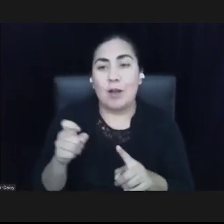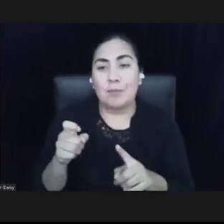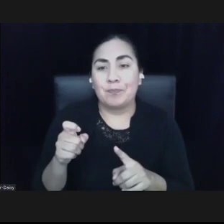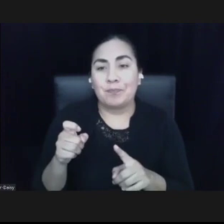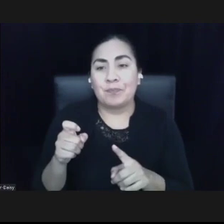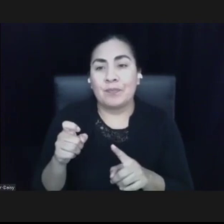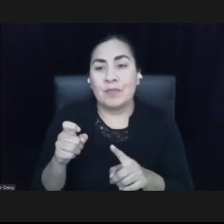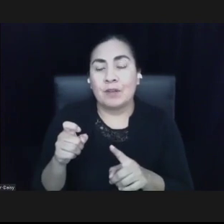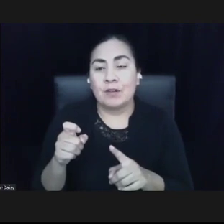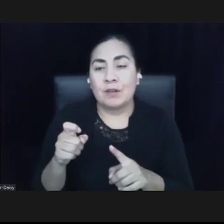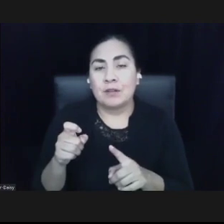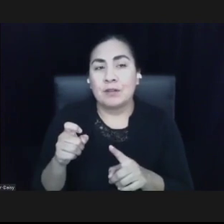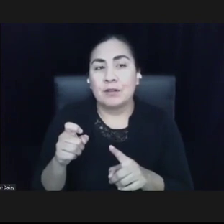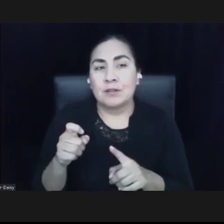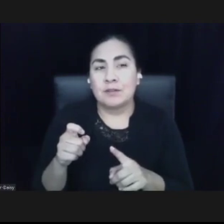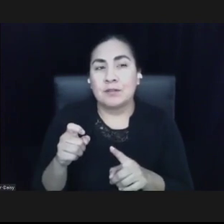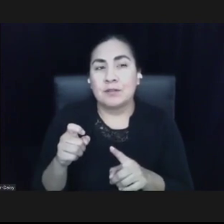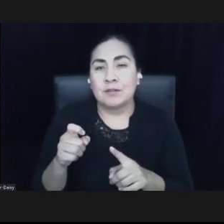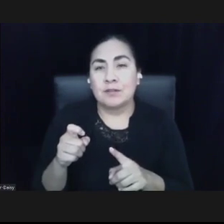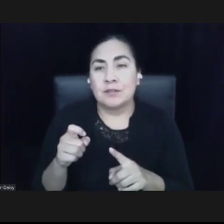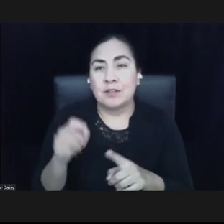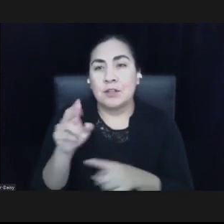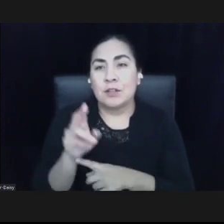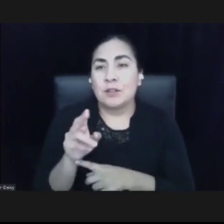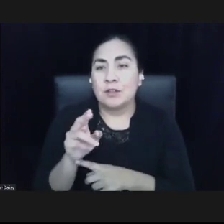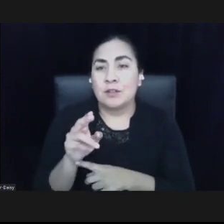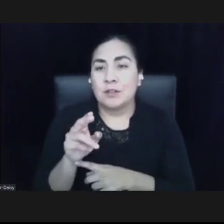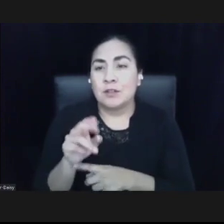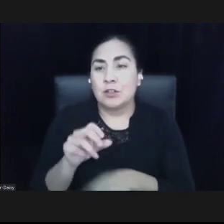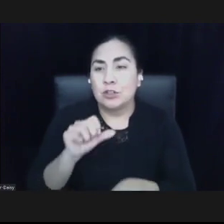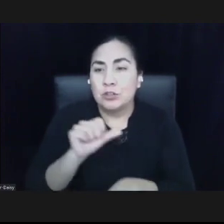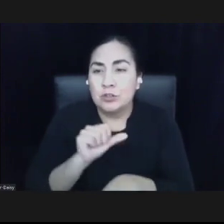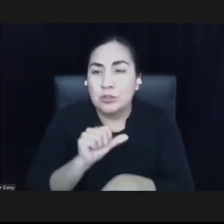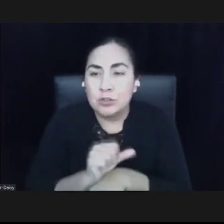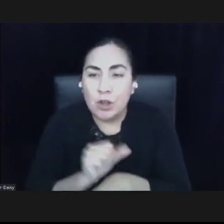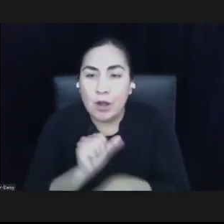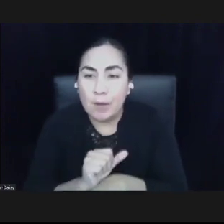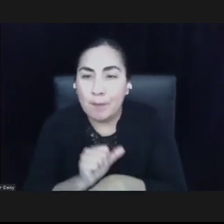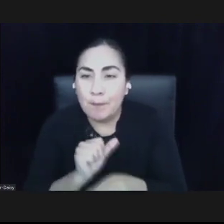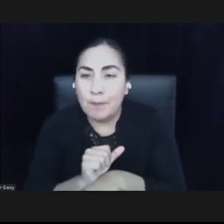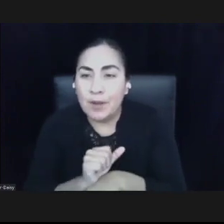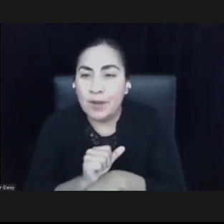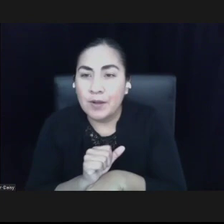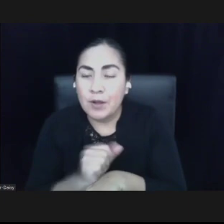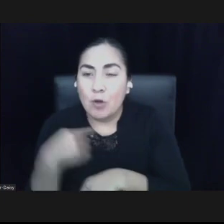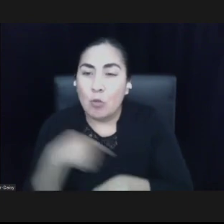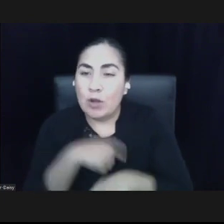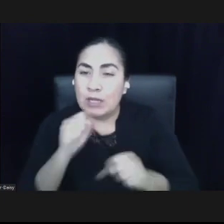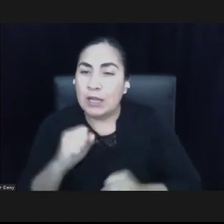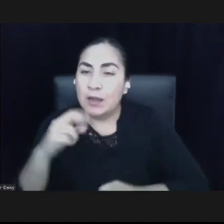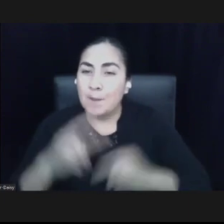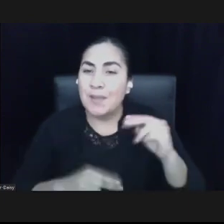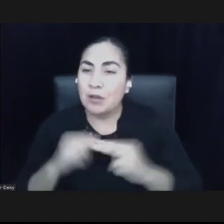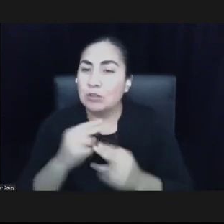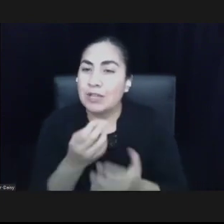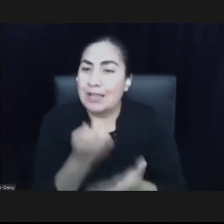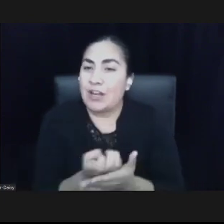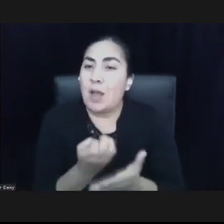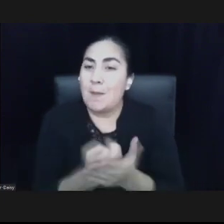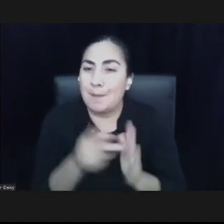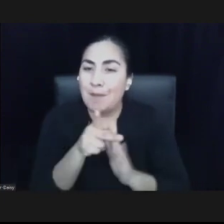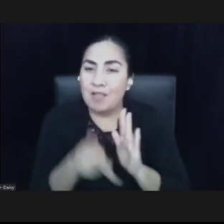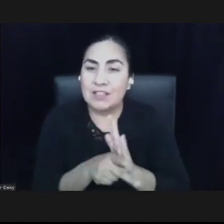get back to a living wage. We can build economic policy and land use policy